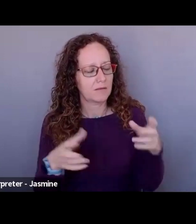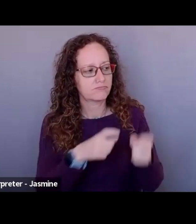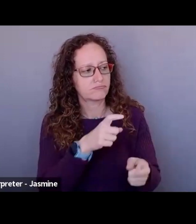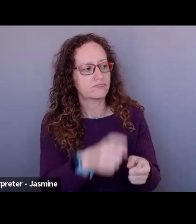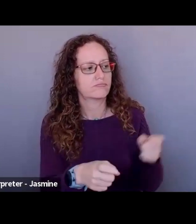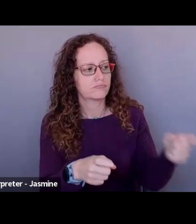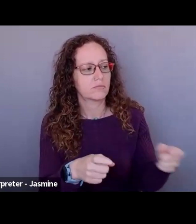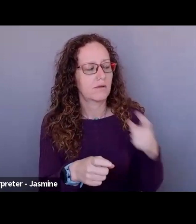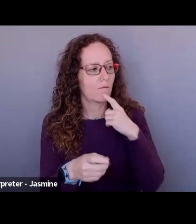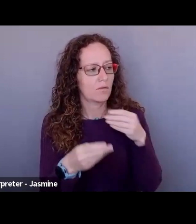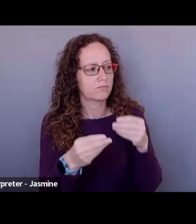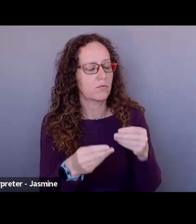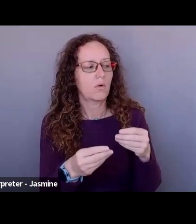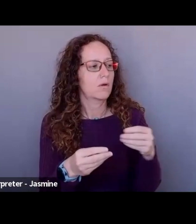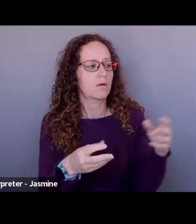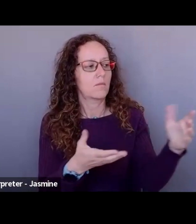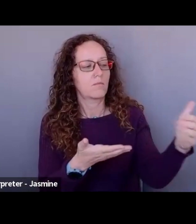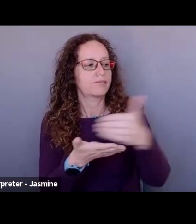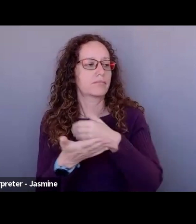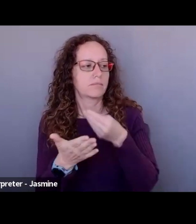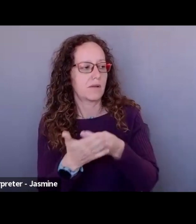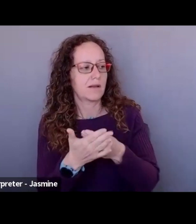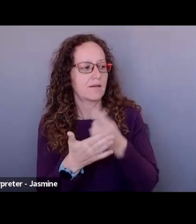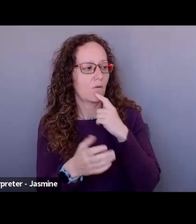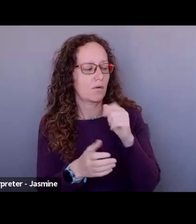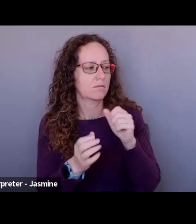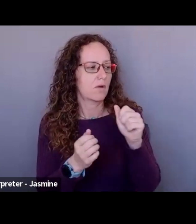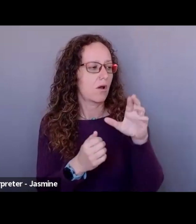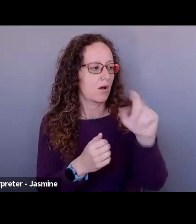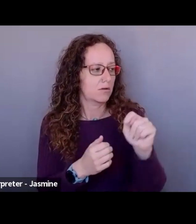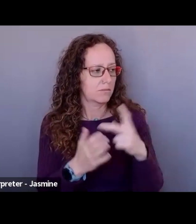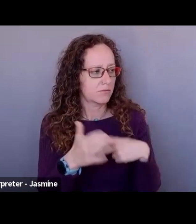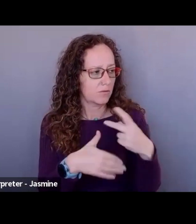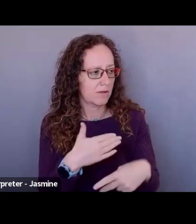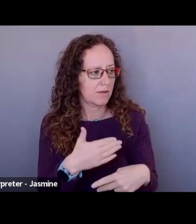expand on art programming. Got it. And, and, um,